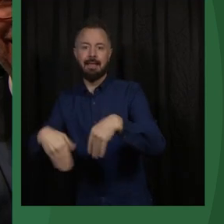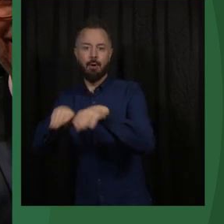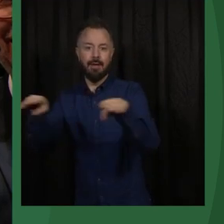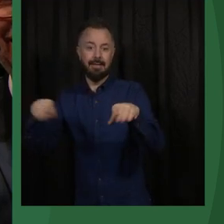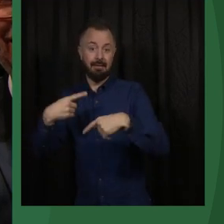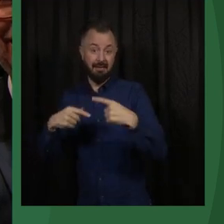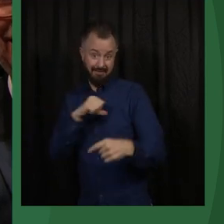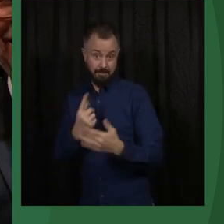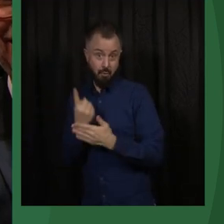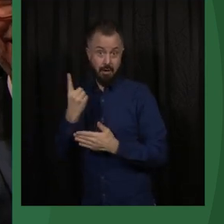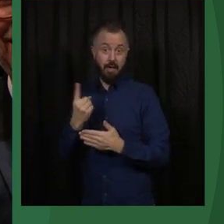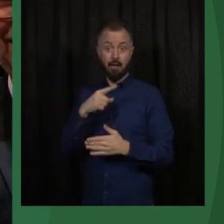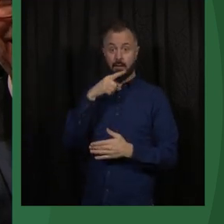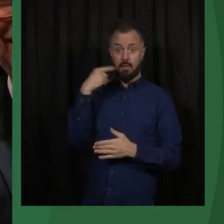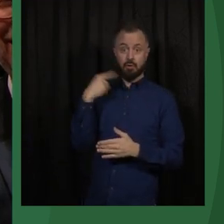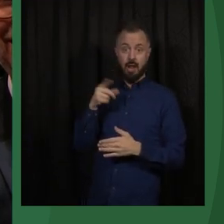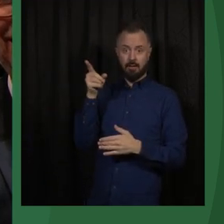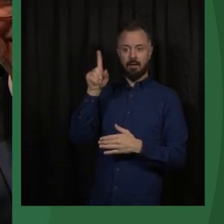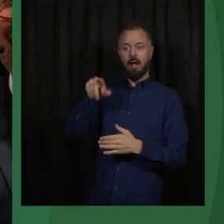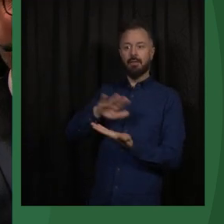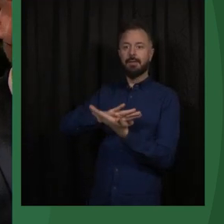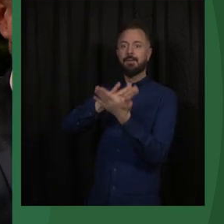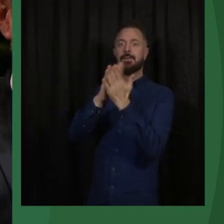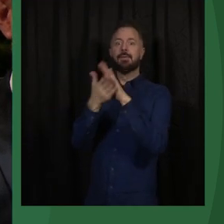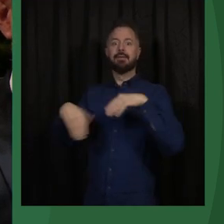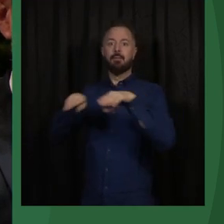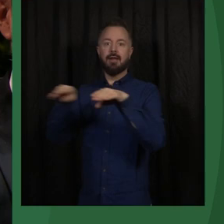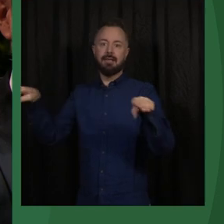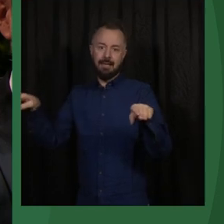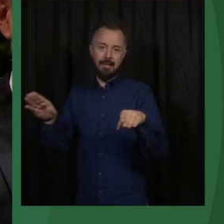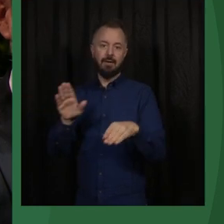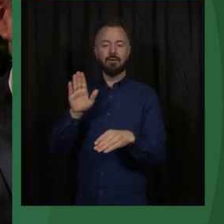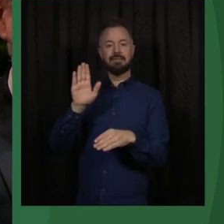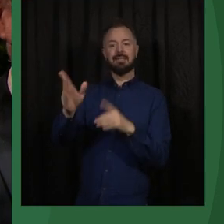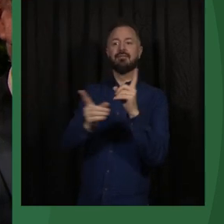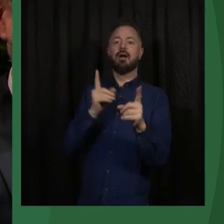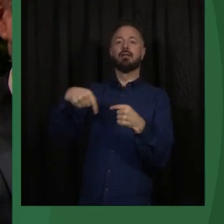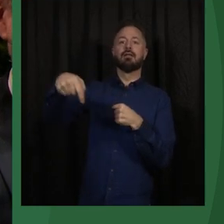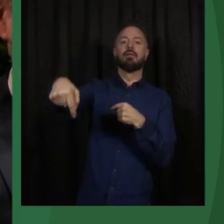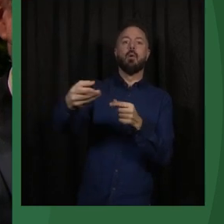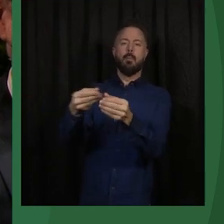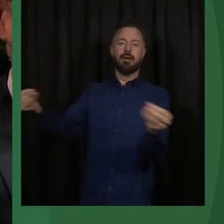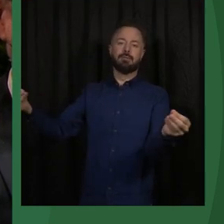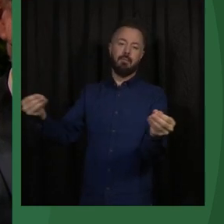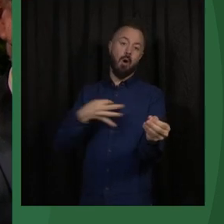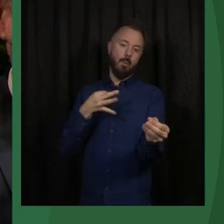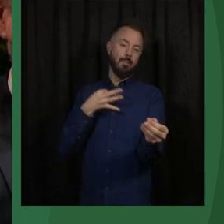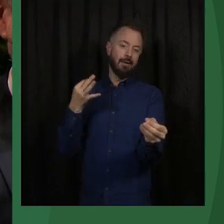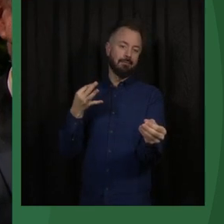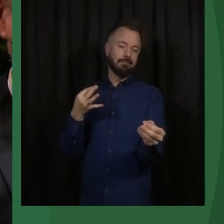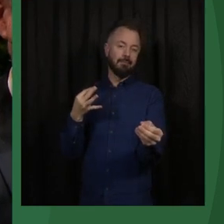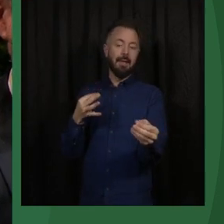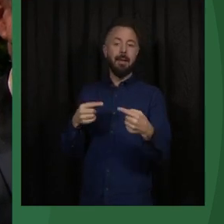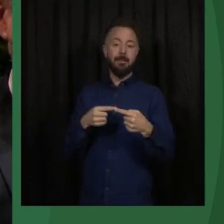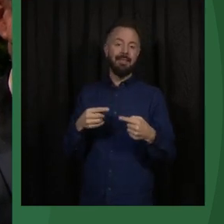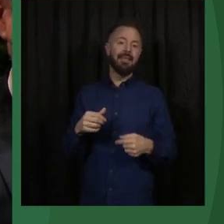that's an opportunity that Russia can just slip into democracy through its elections in March, let's just go for that. But when it comes